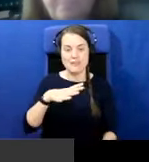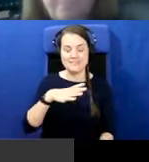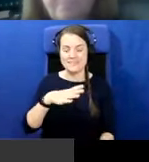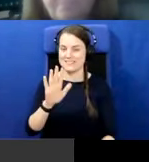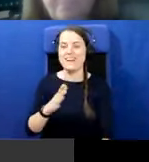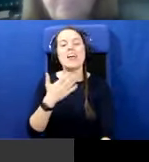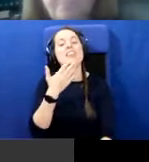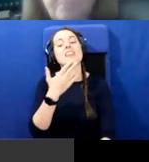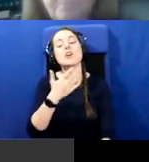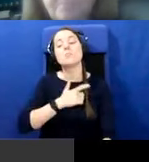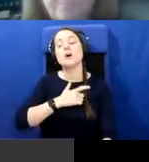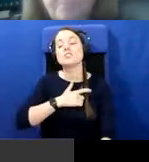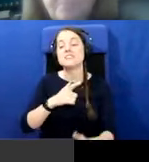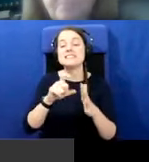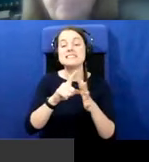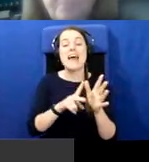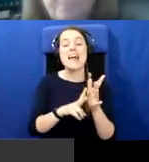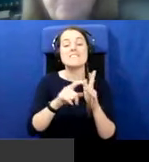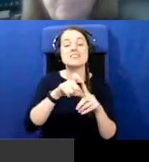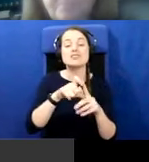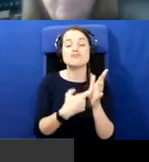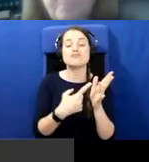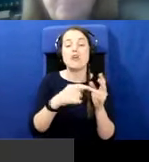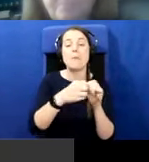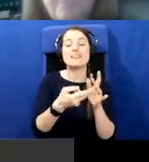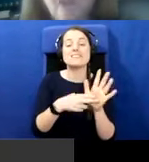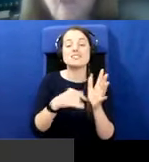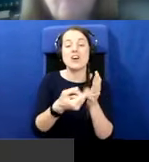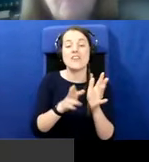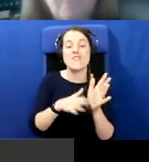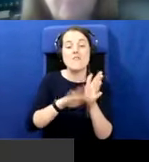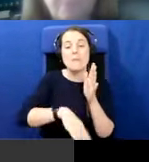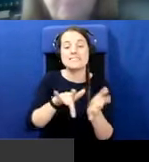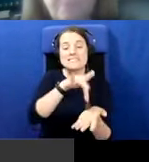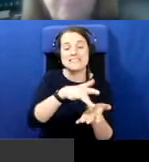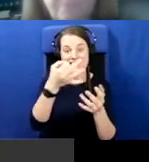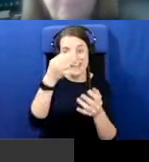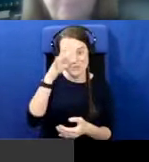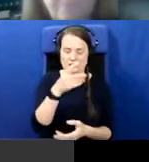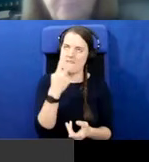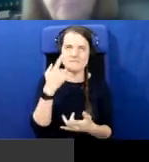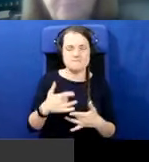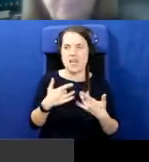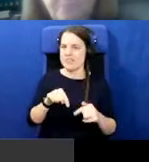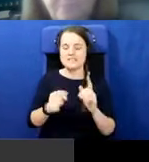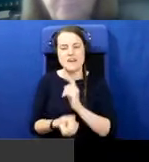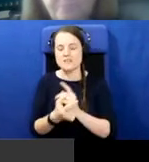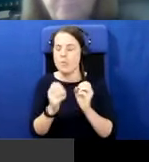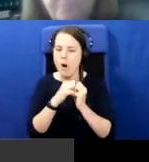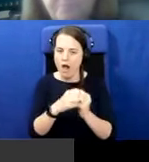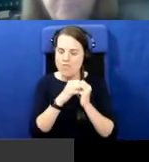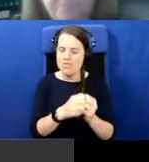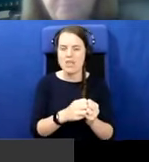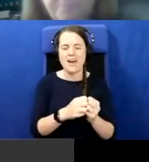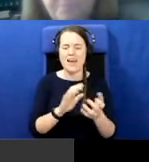my personal thanks to David Robinson from the City Council for organising this event. I think it's incredibly worthwhile. And it's been very